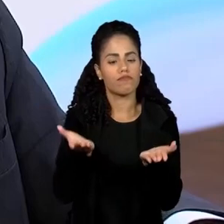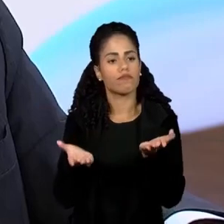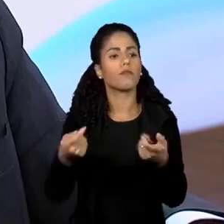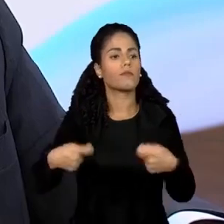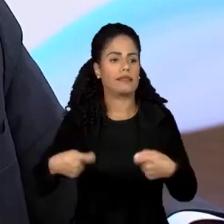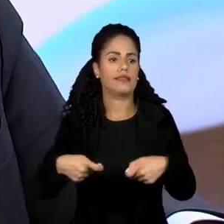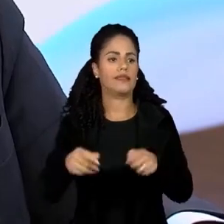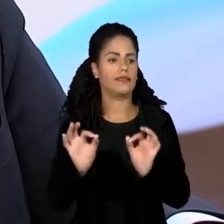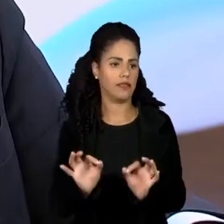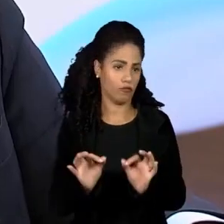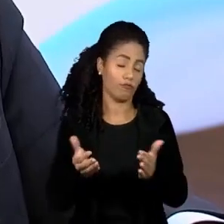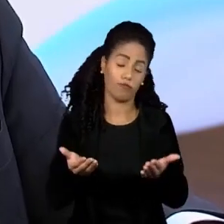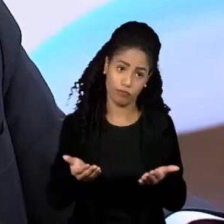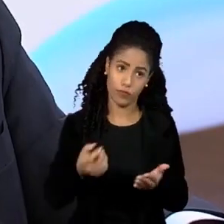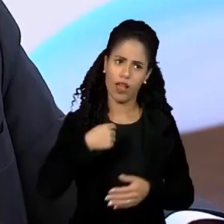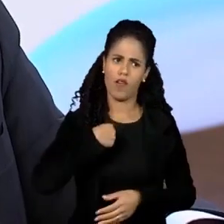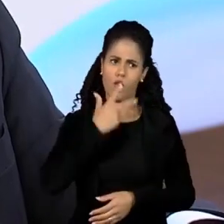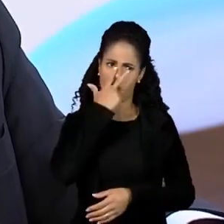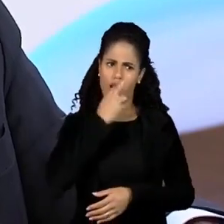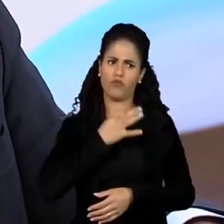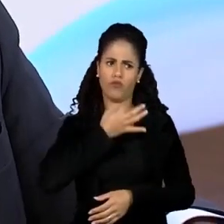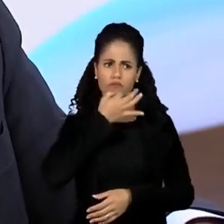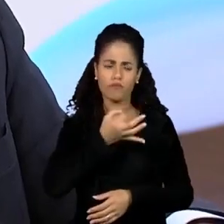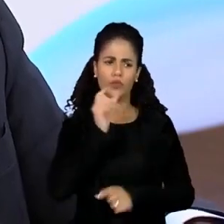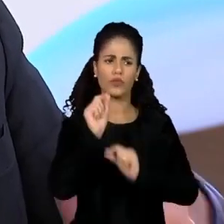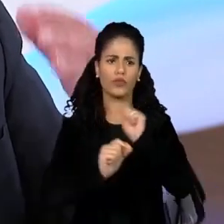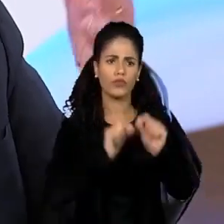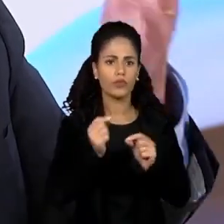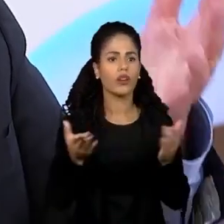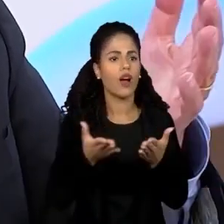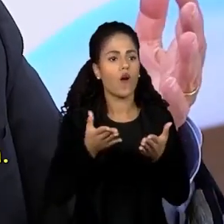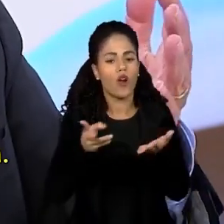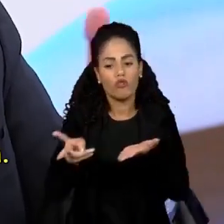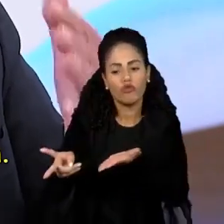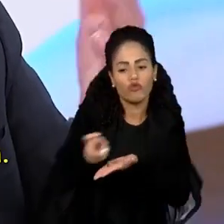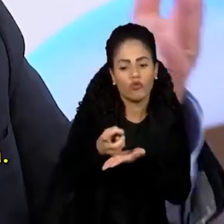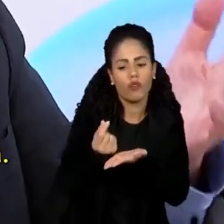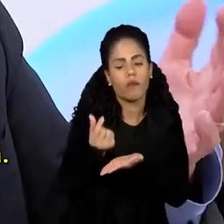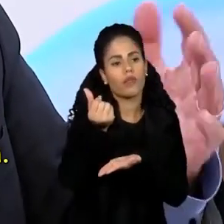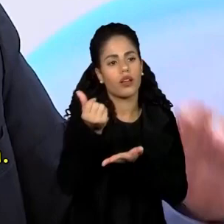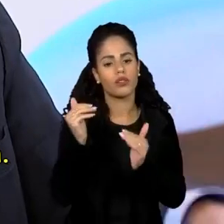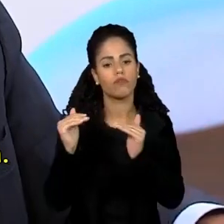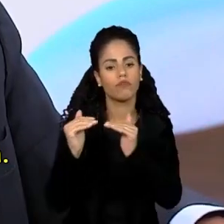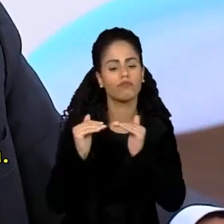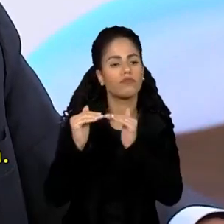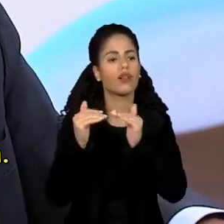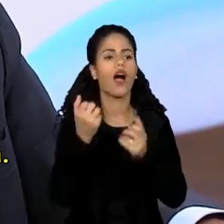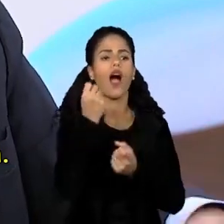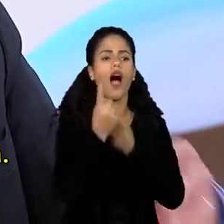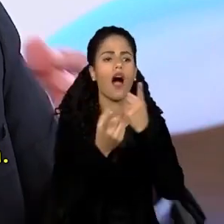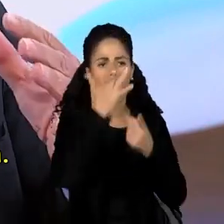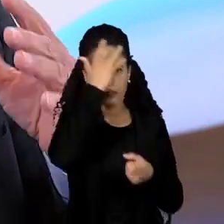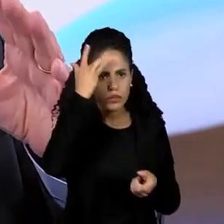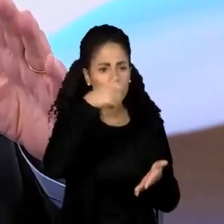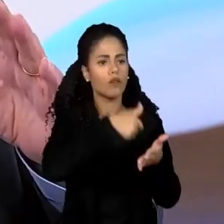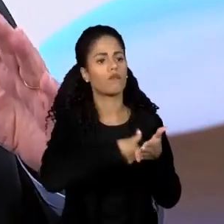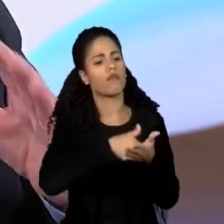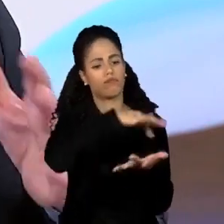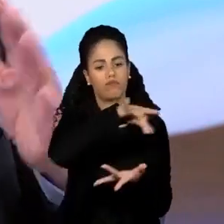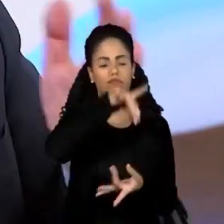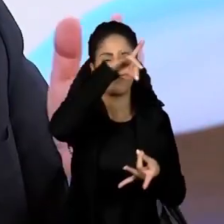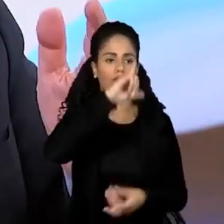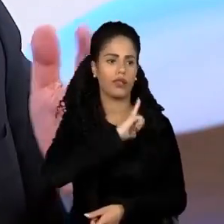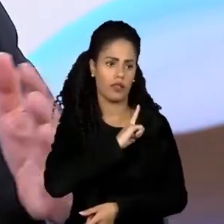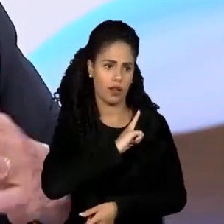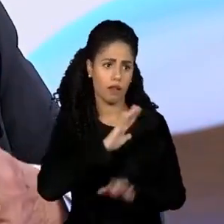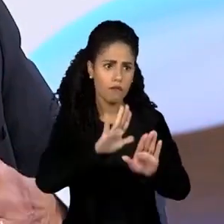economy. I call it progressive capitalism. Some people call it a social democracy. Now